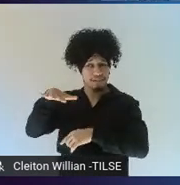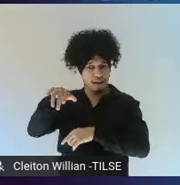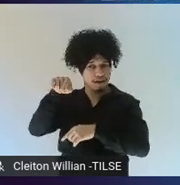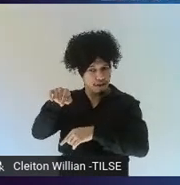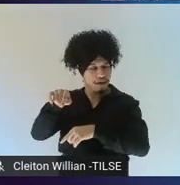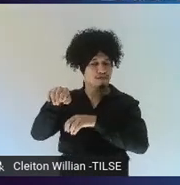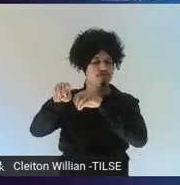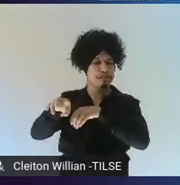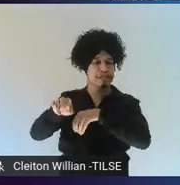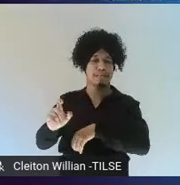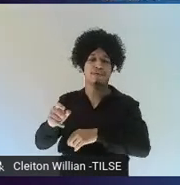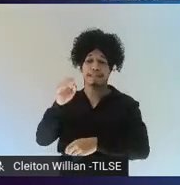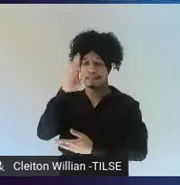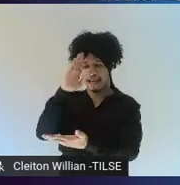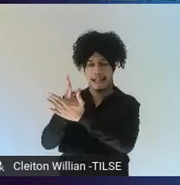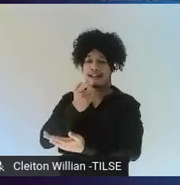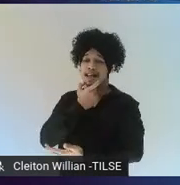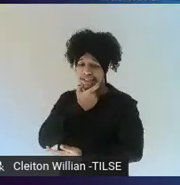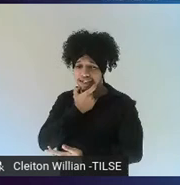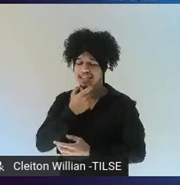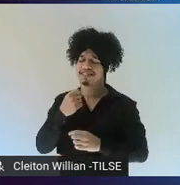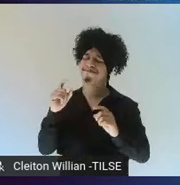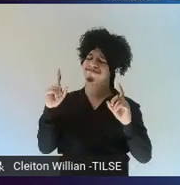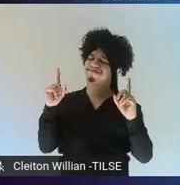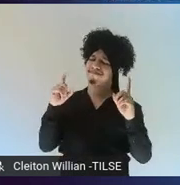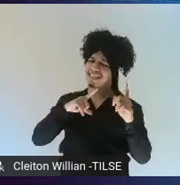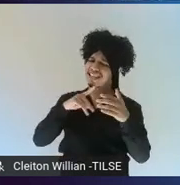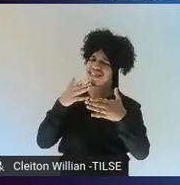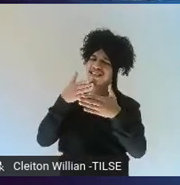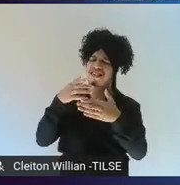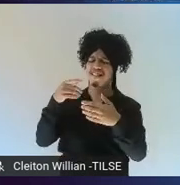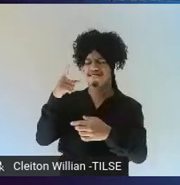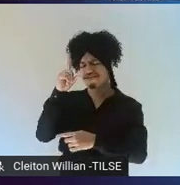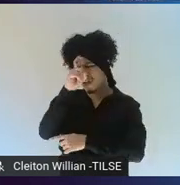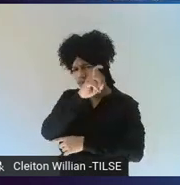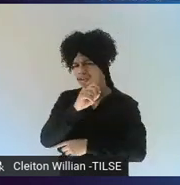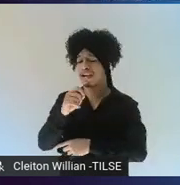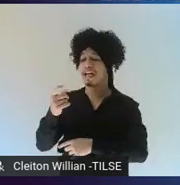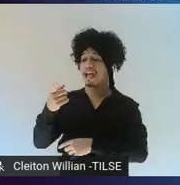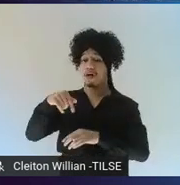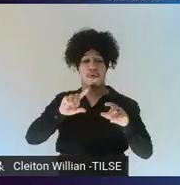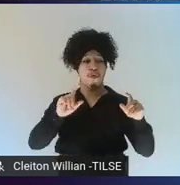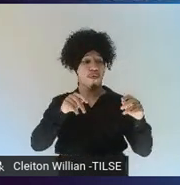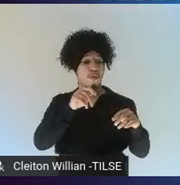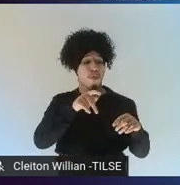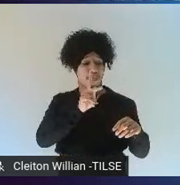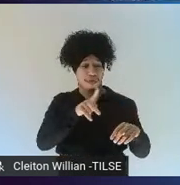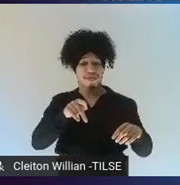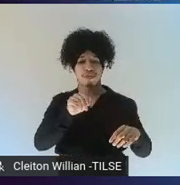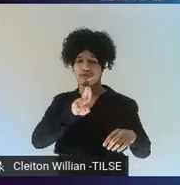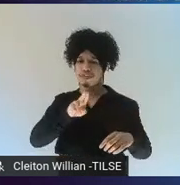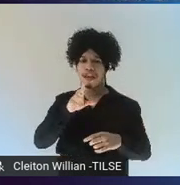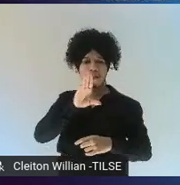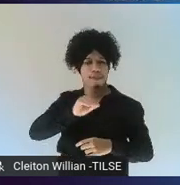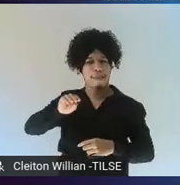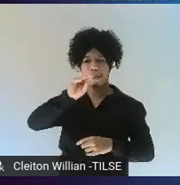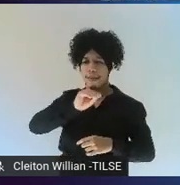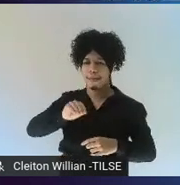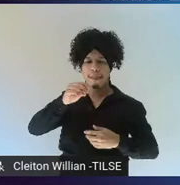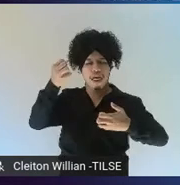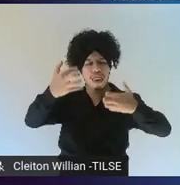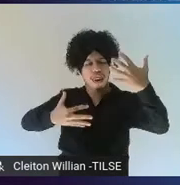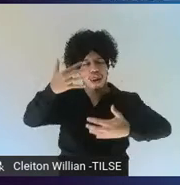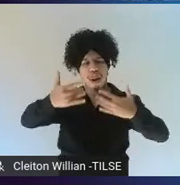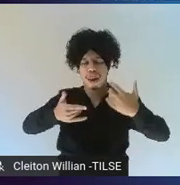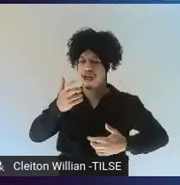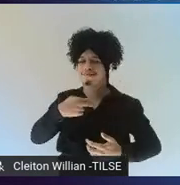classroom that used a lot of Chinese, which is not a bad thing in and of itself. But in this case, it was probably